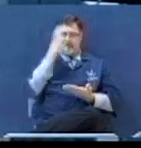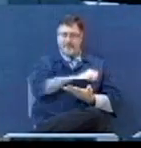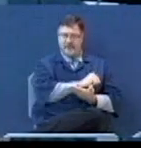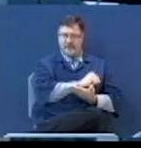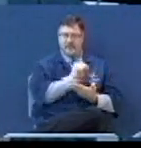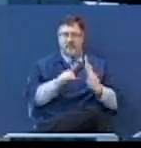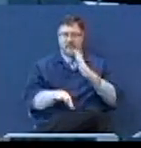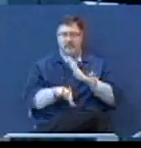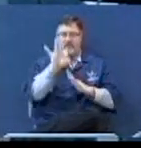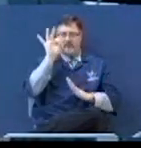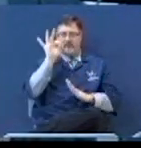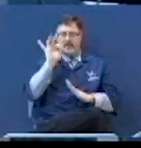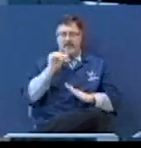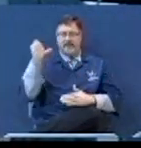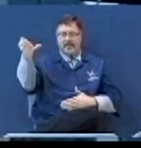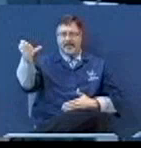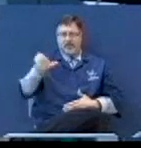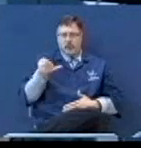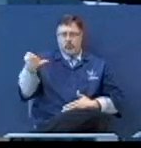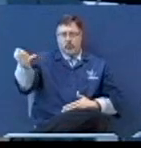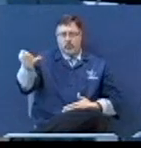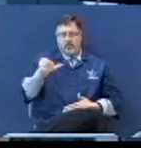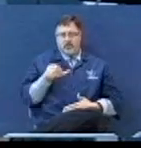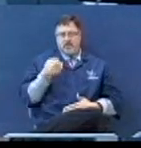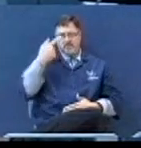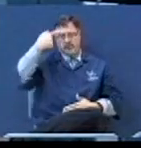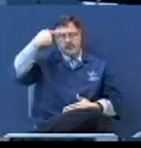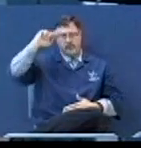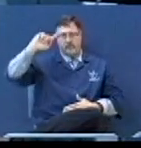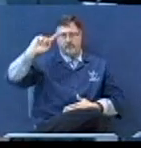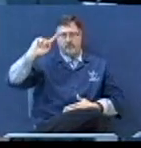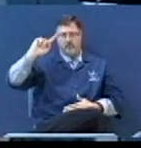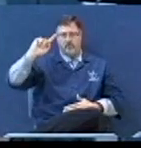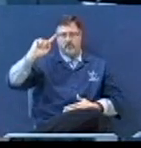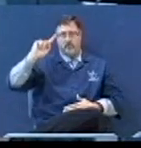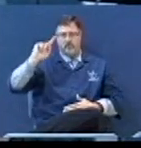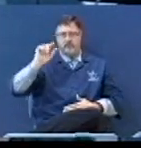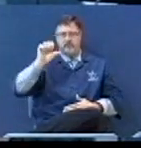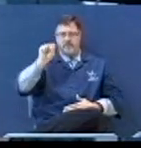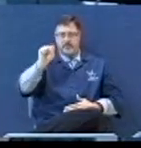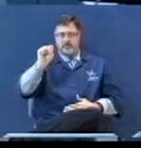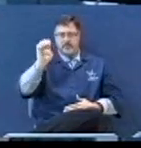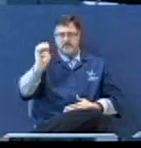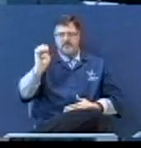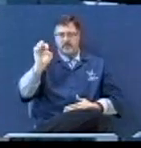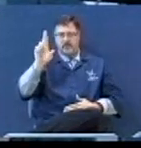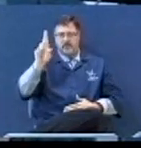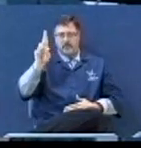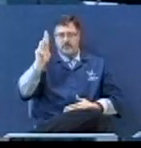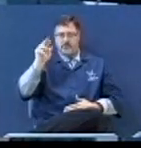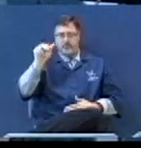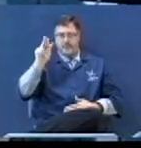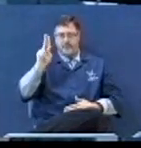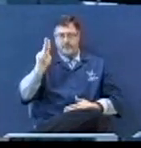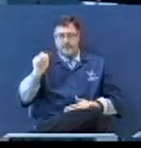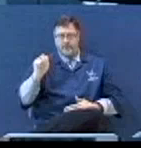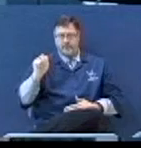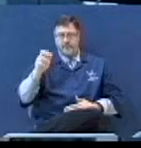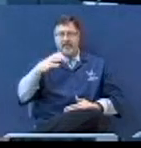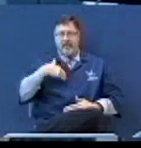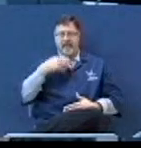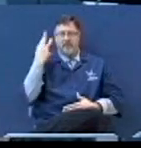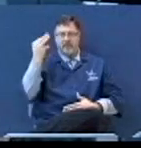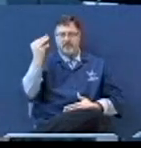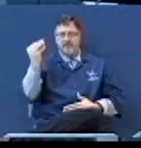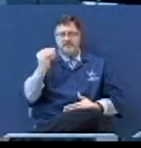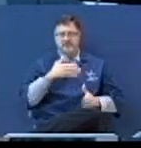my introduction for the sermon. I've got the messages that are already prepared,